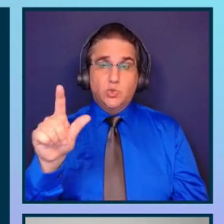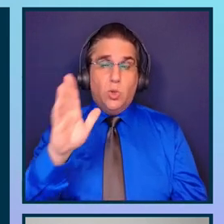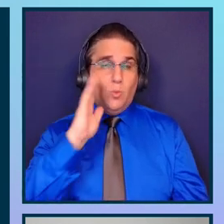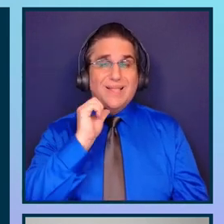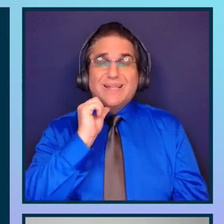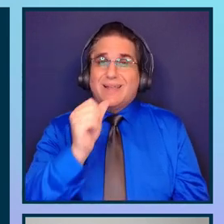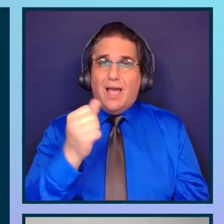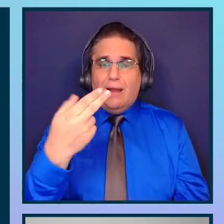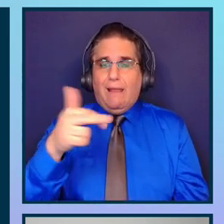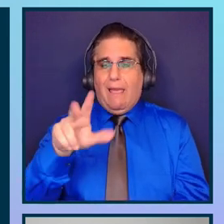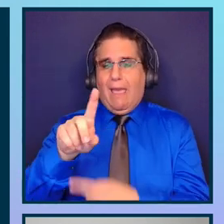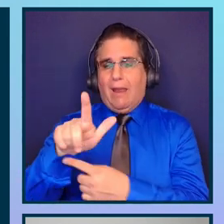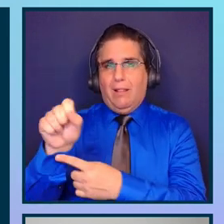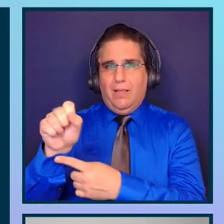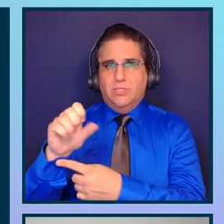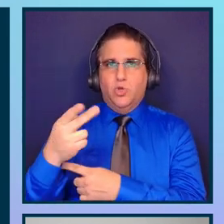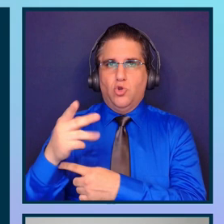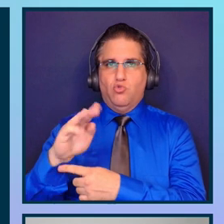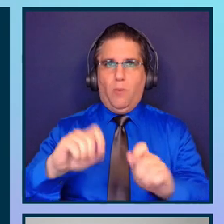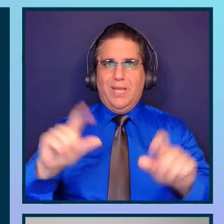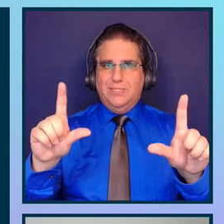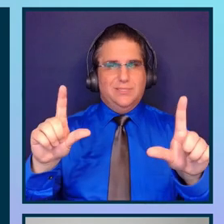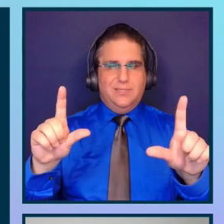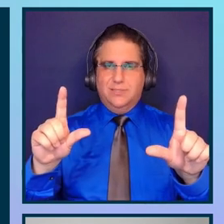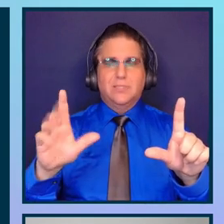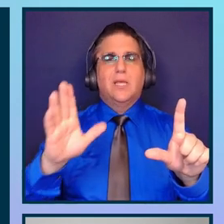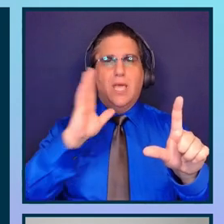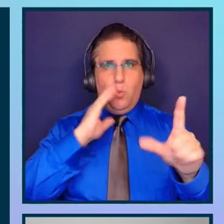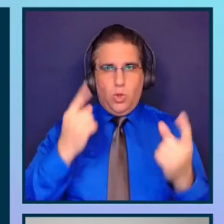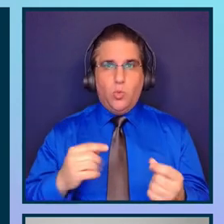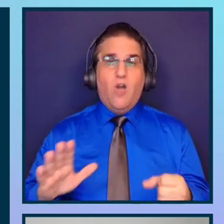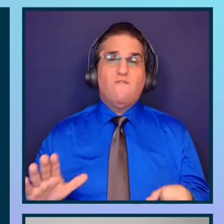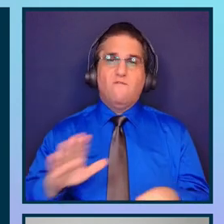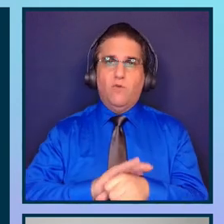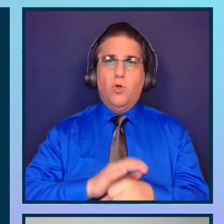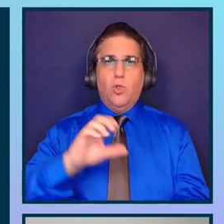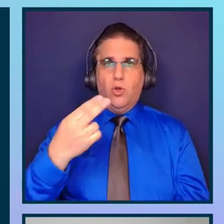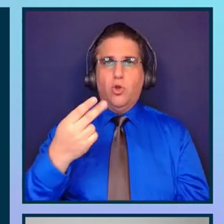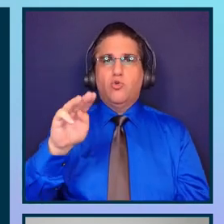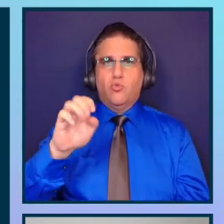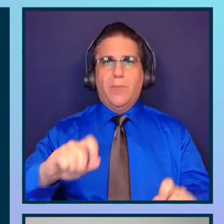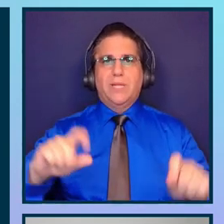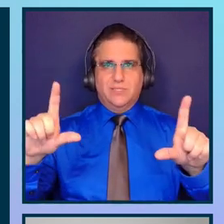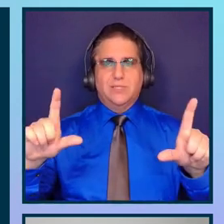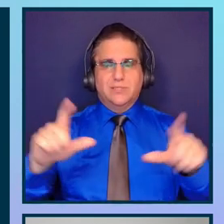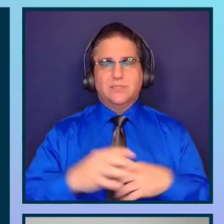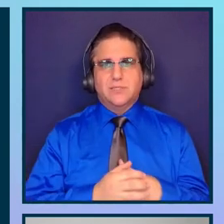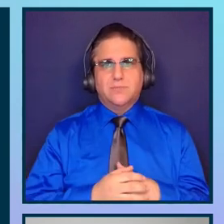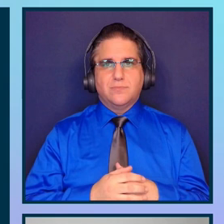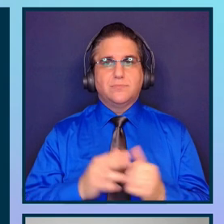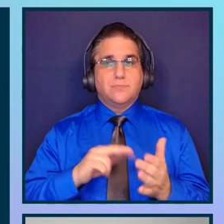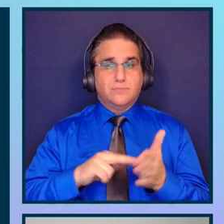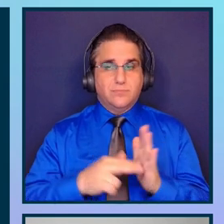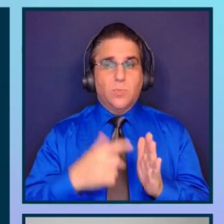headless Chrome instance. It's going to run a full Chrome instance. We need